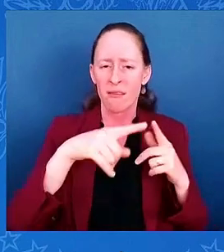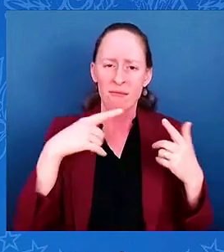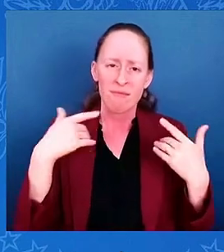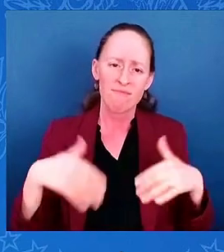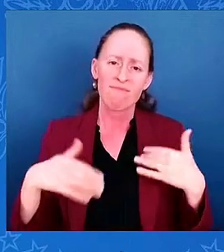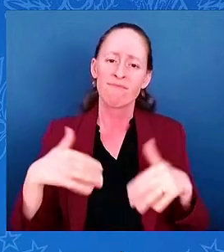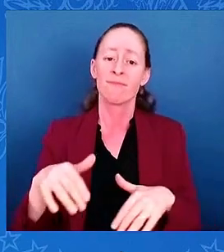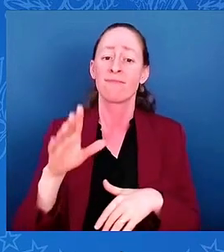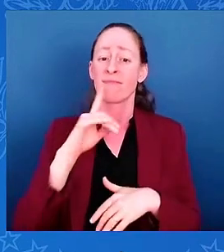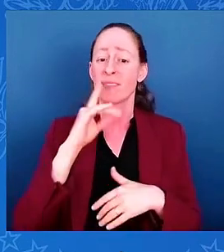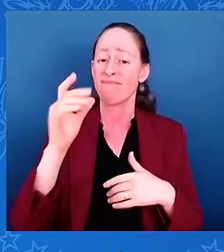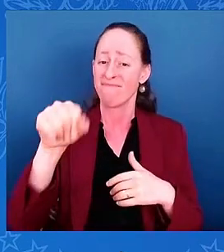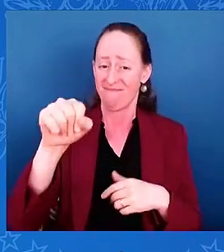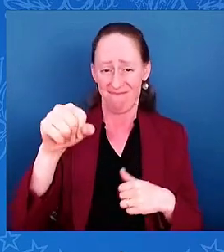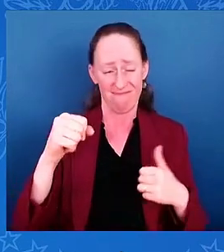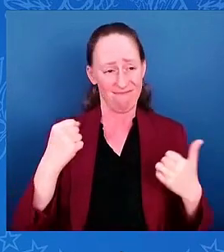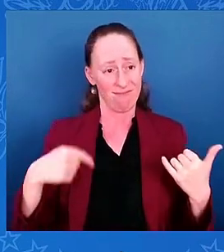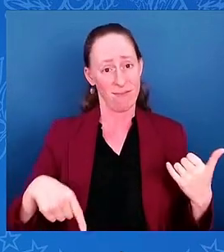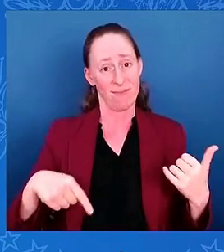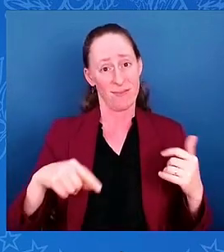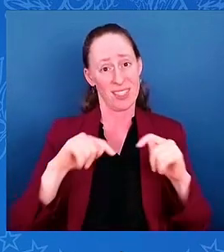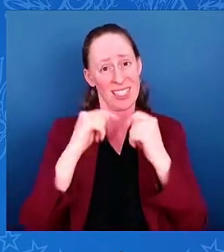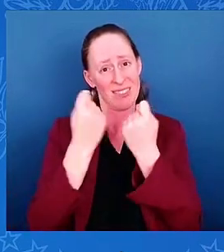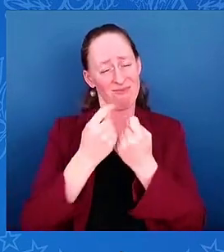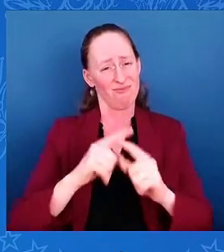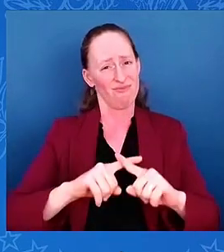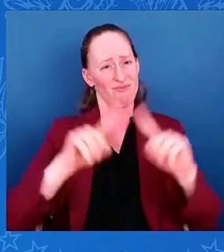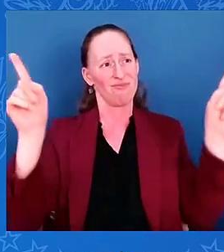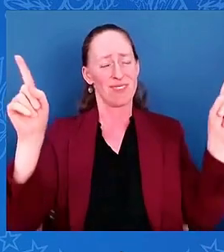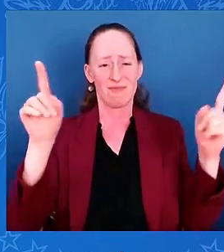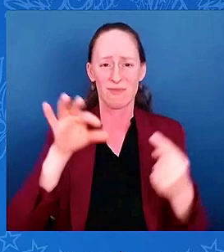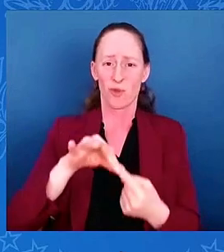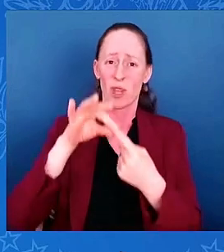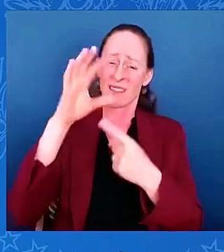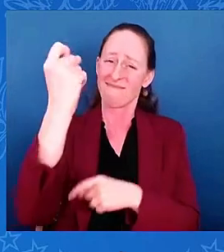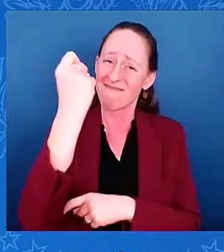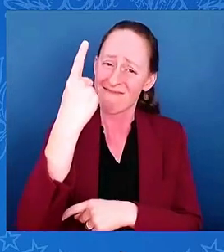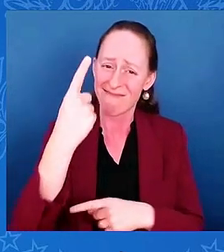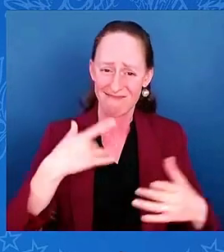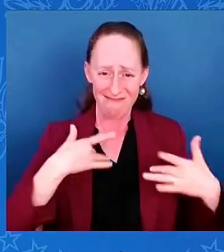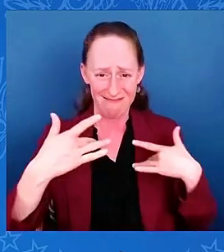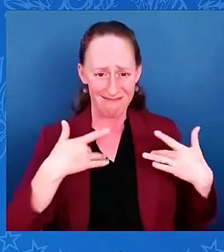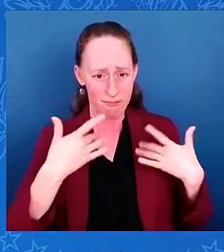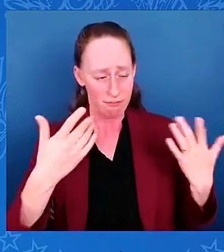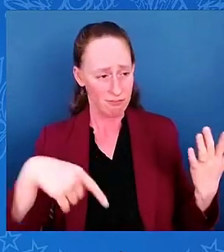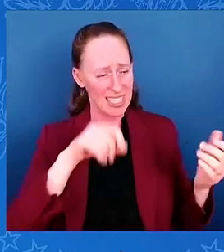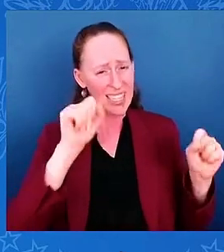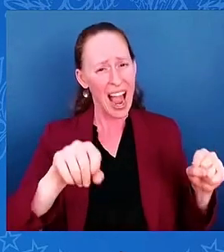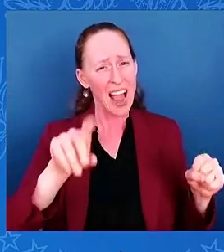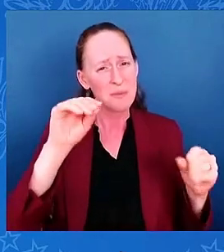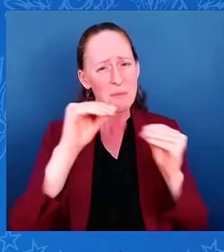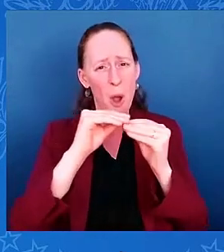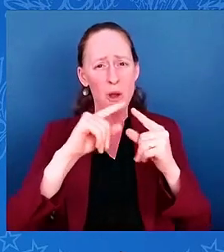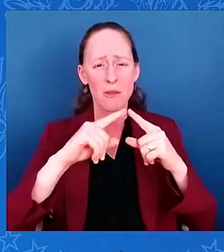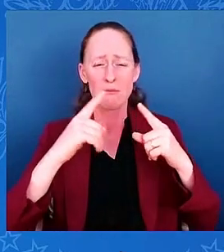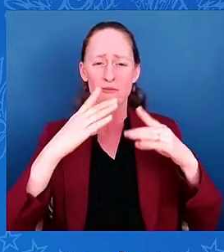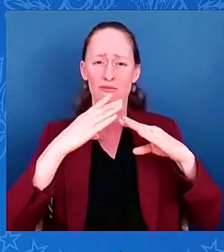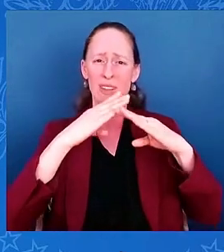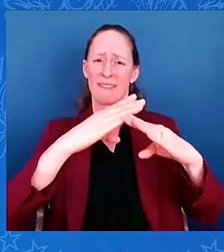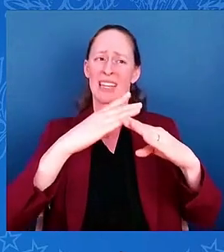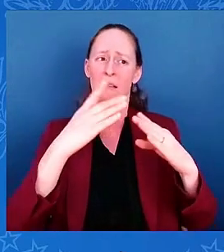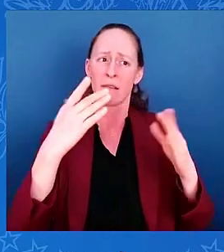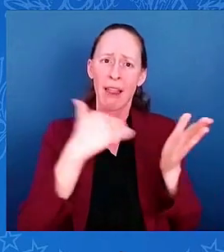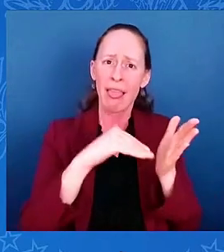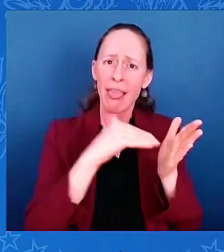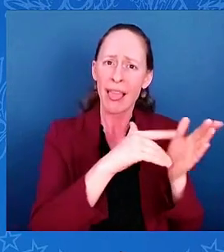before they happen. Let me close with this. Last year, I talked about how, after winning the Super Bowl, many of these